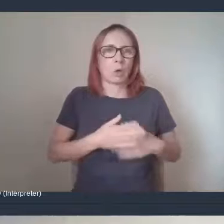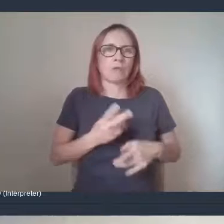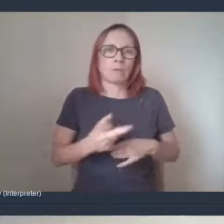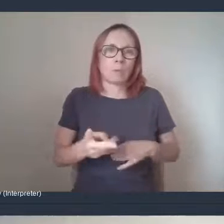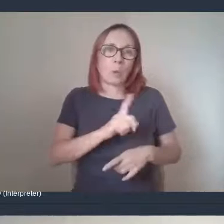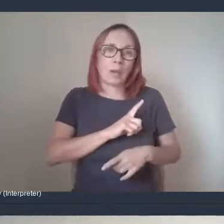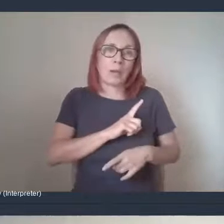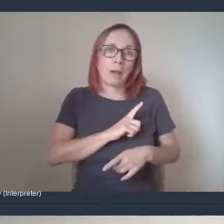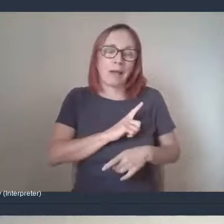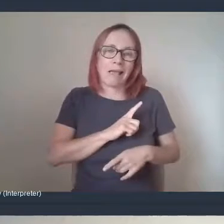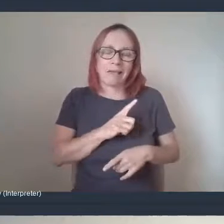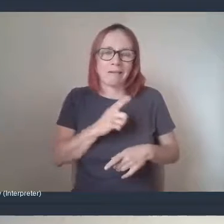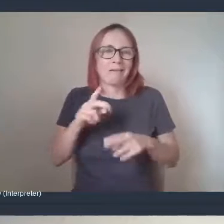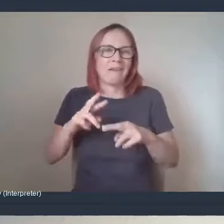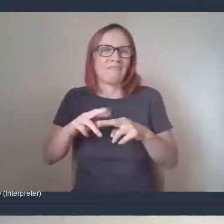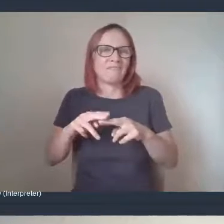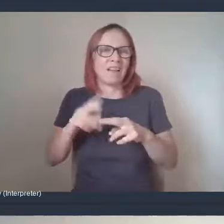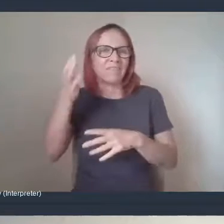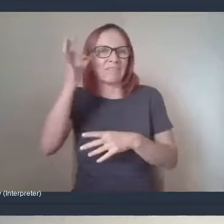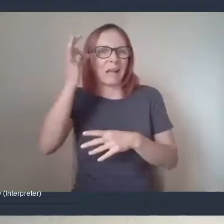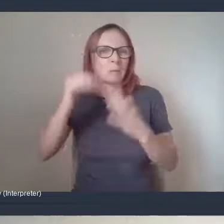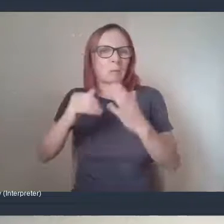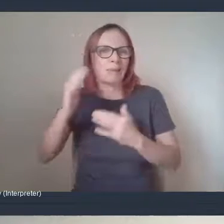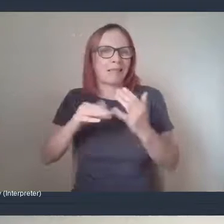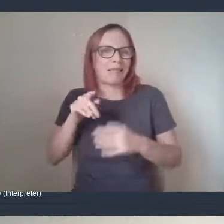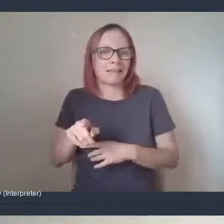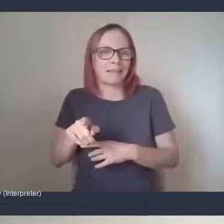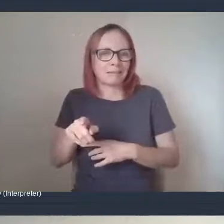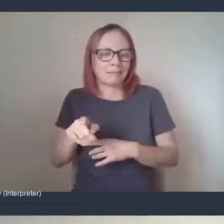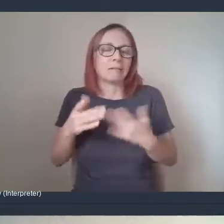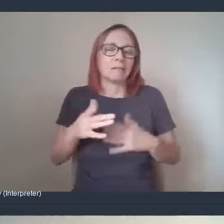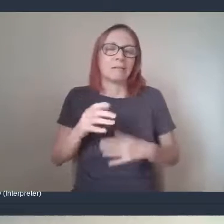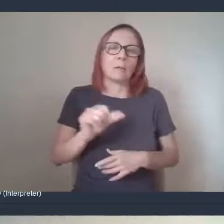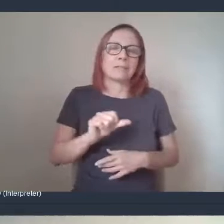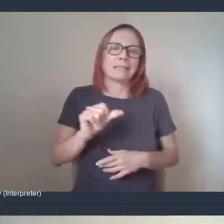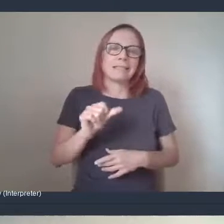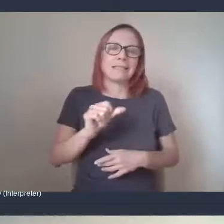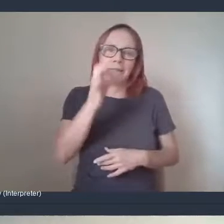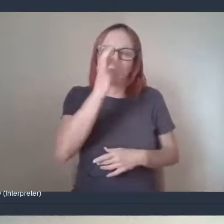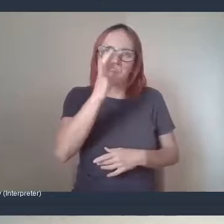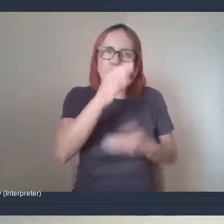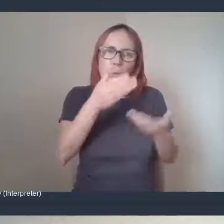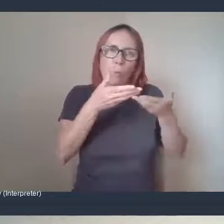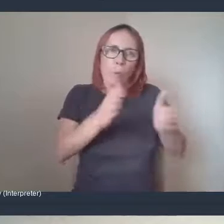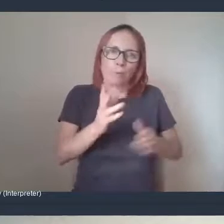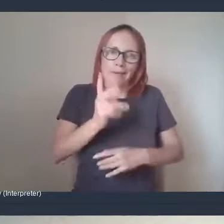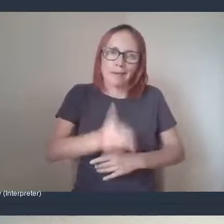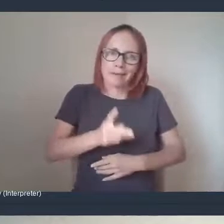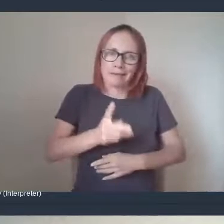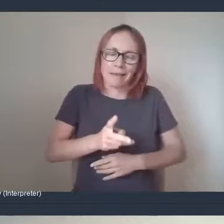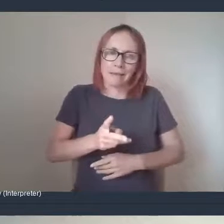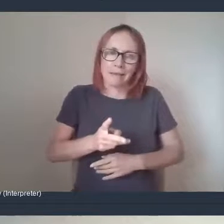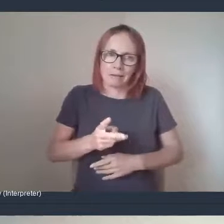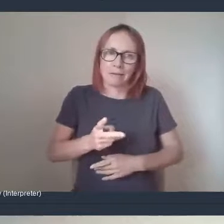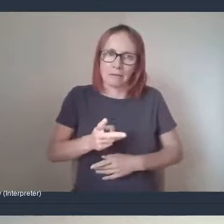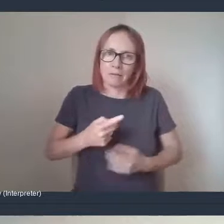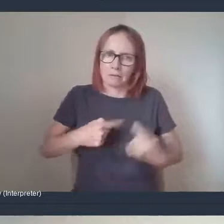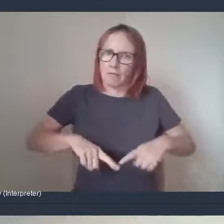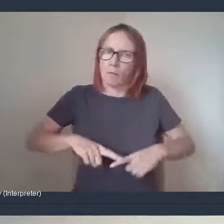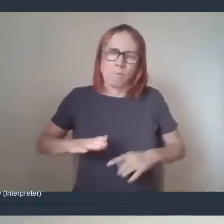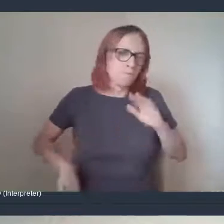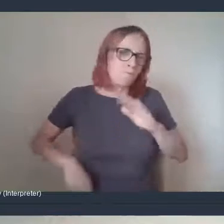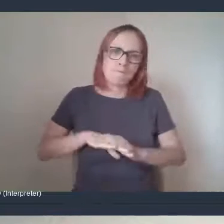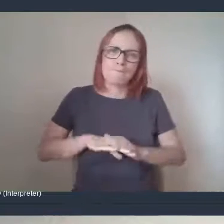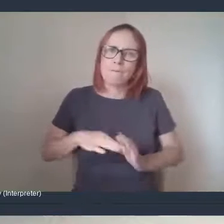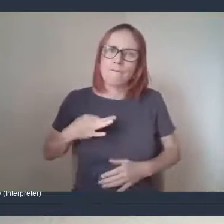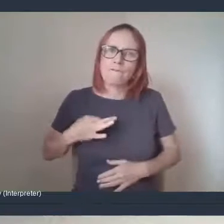opened back up on the 16th of April and we were a community group so it's all volunteers we're